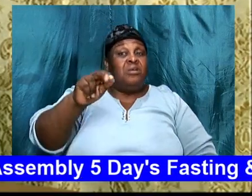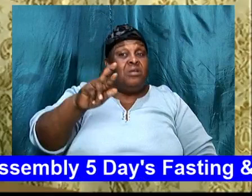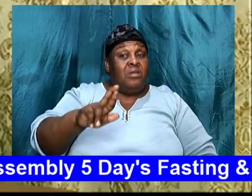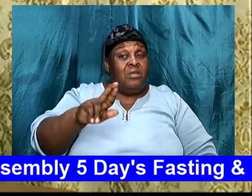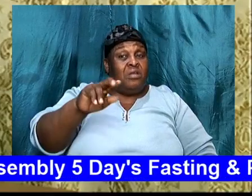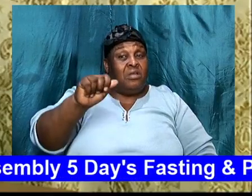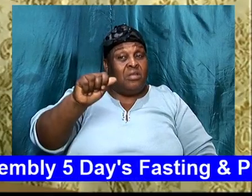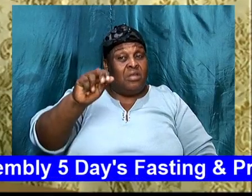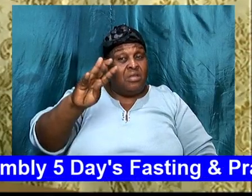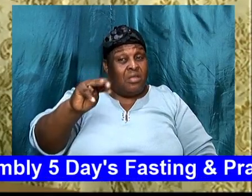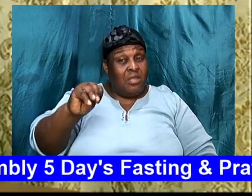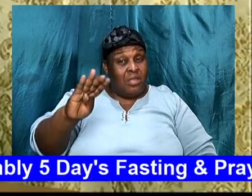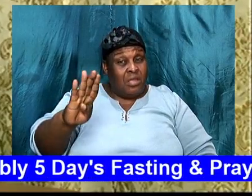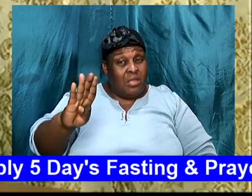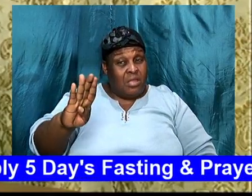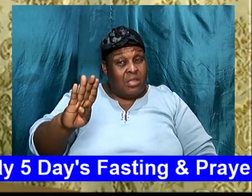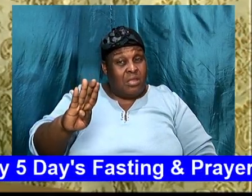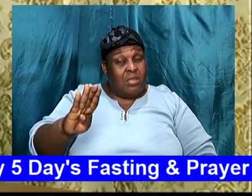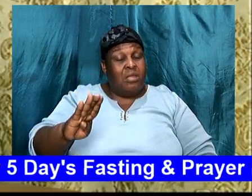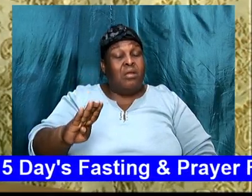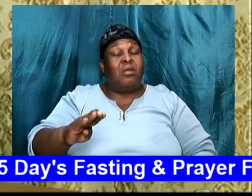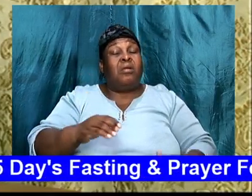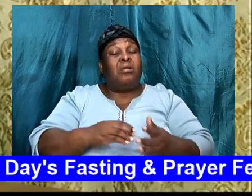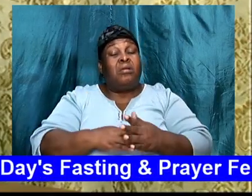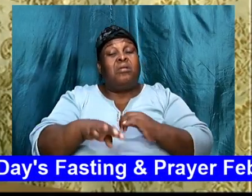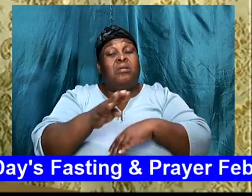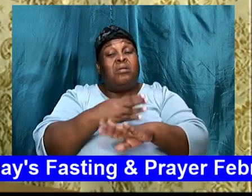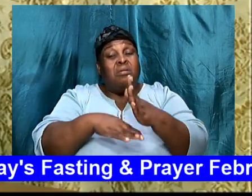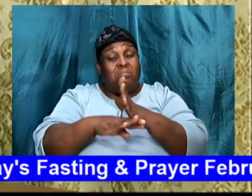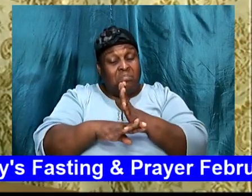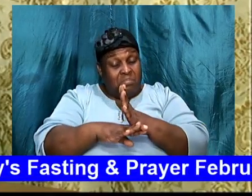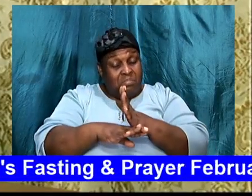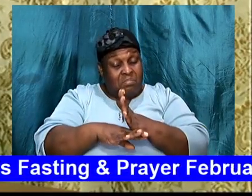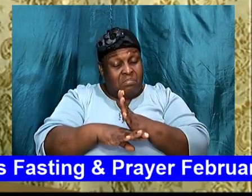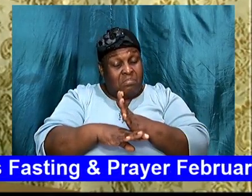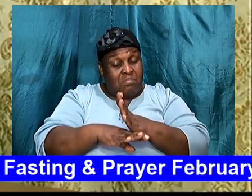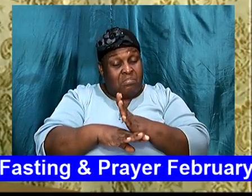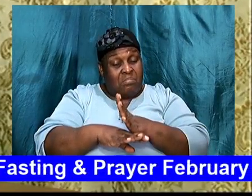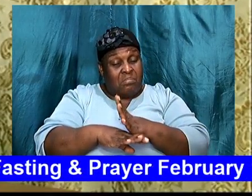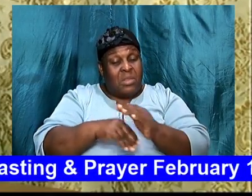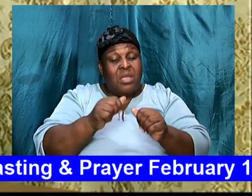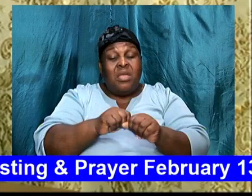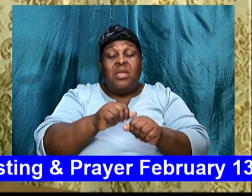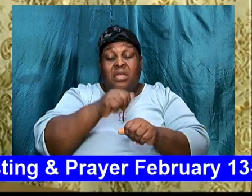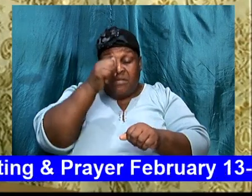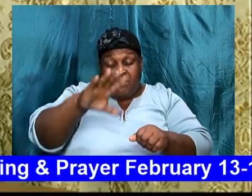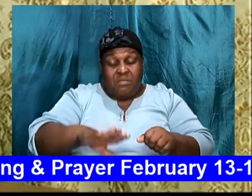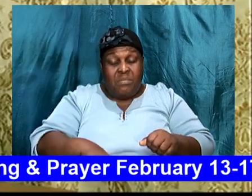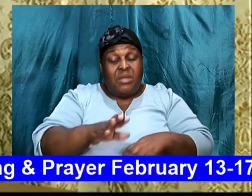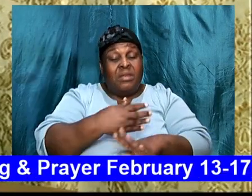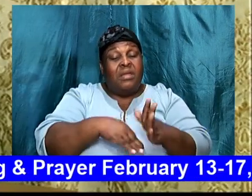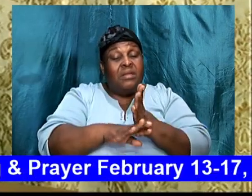against, every man. And every man, hand is against him. And it is the Bible, that is coming from.